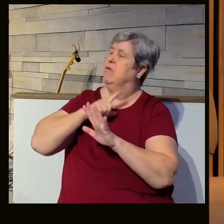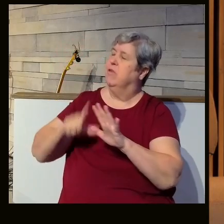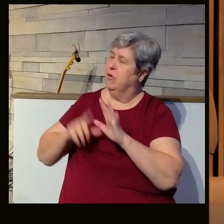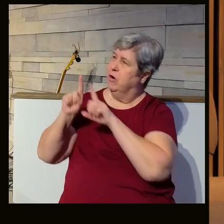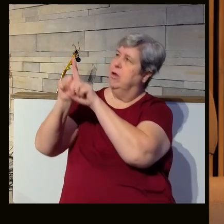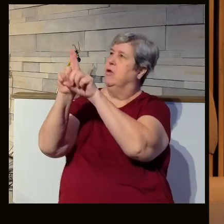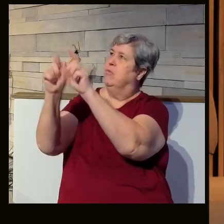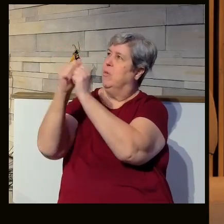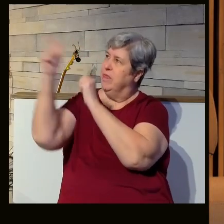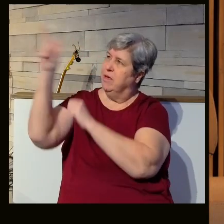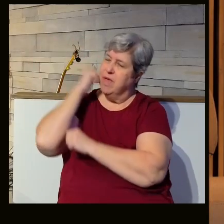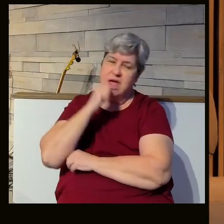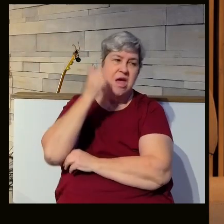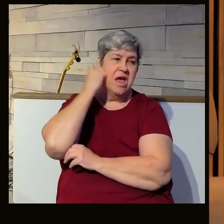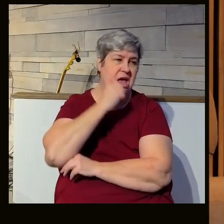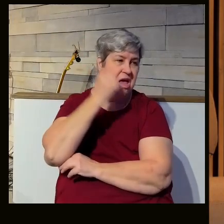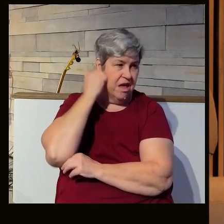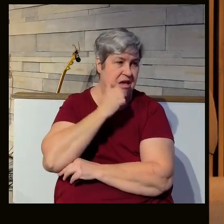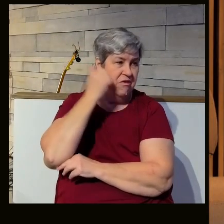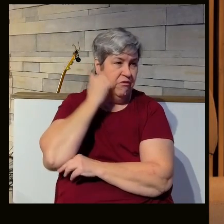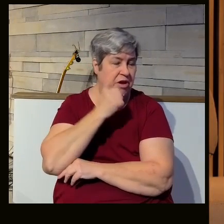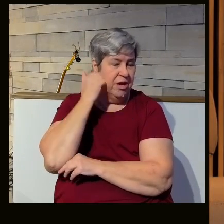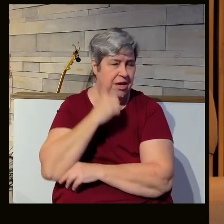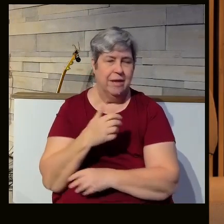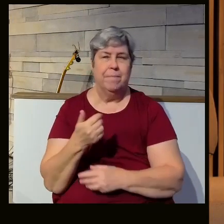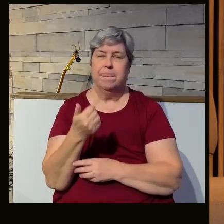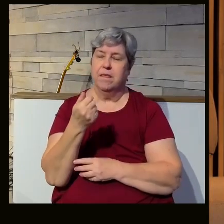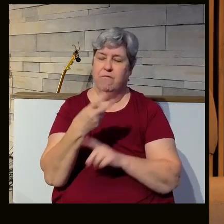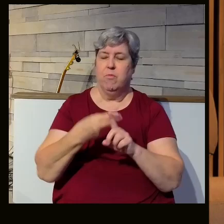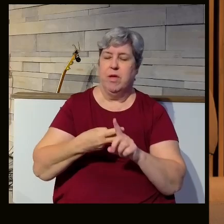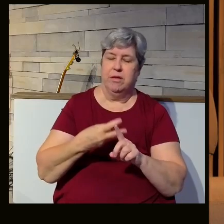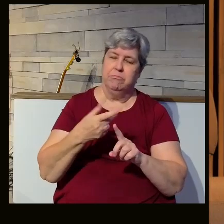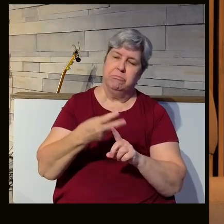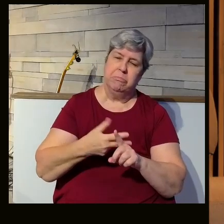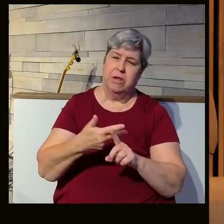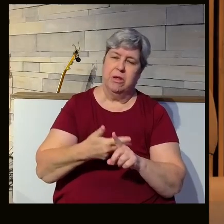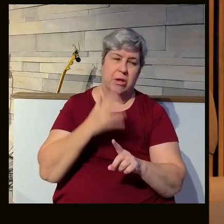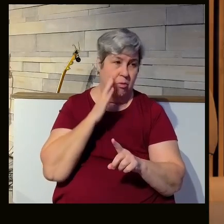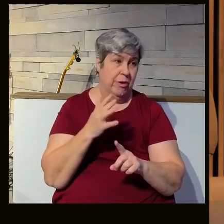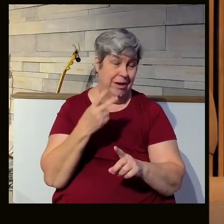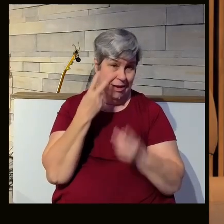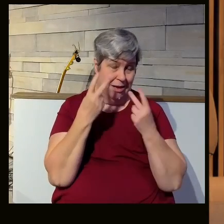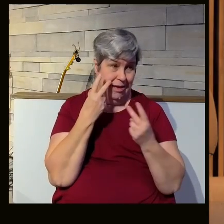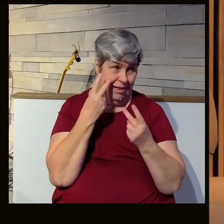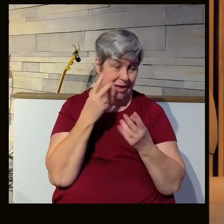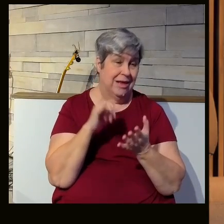with him every day, each and every day. In a couple of months, we're going to be running across and realizing that